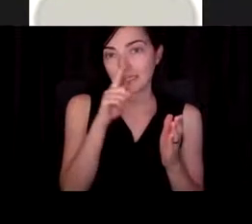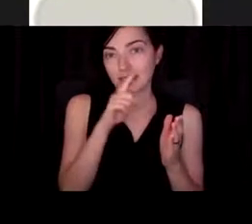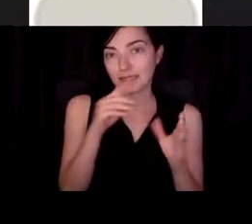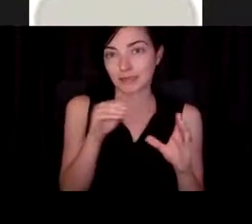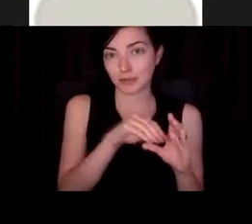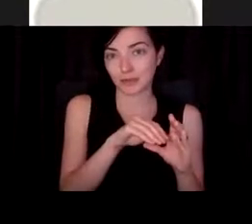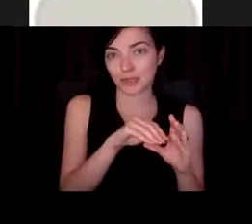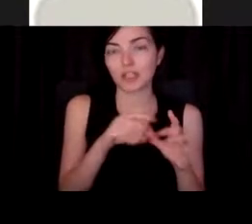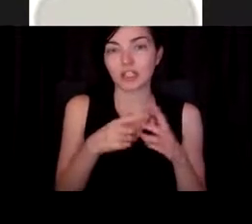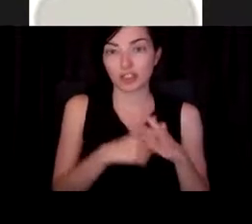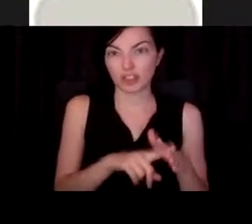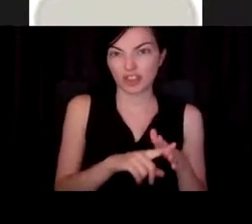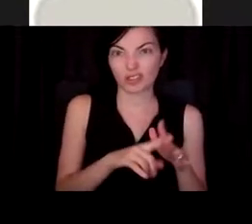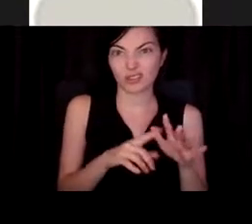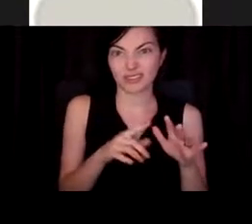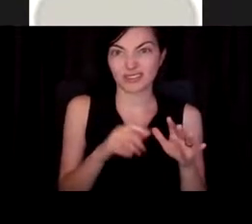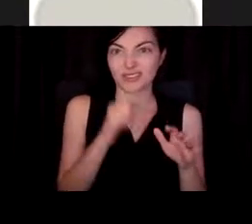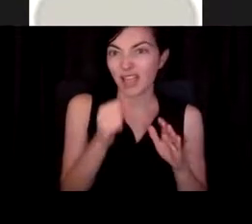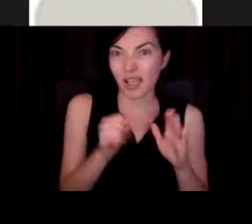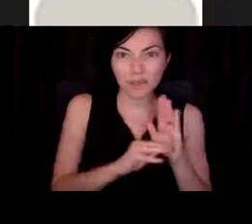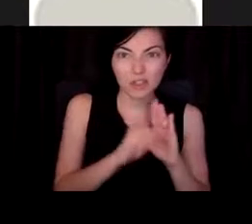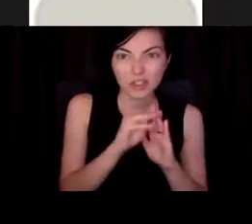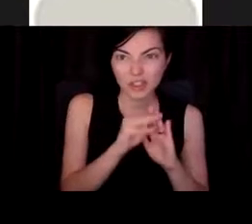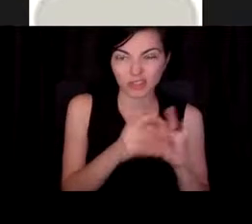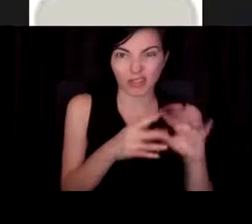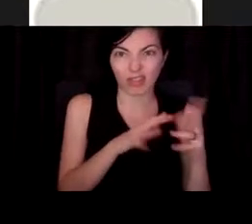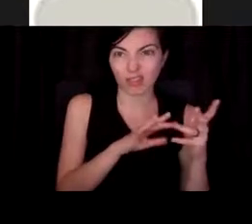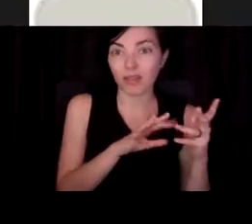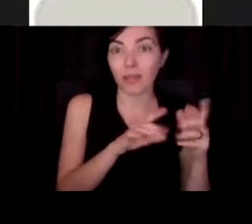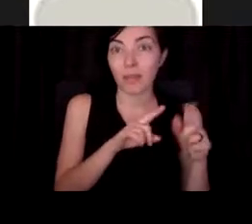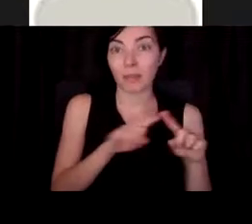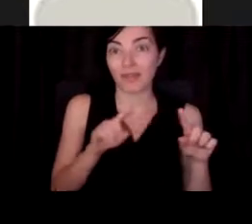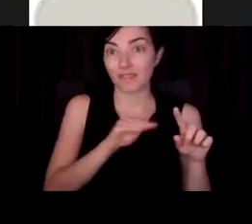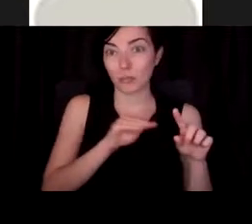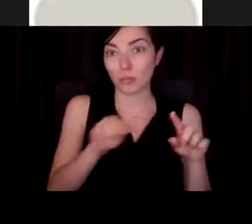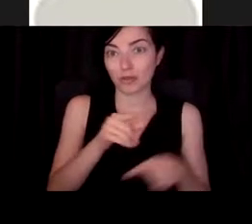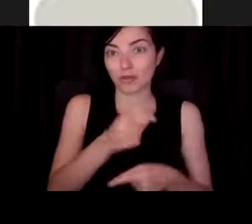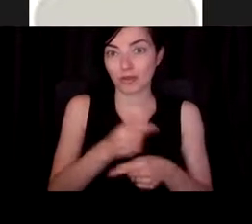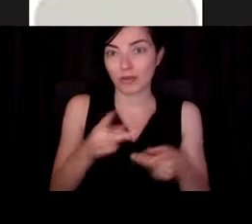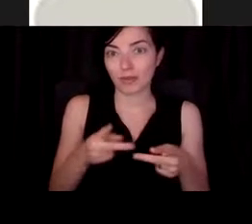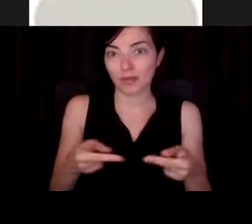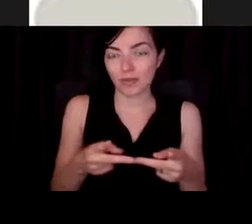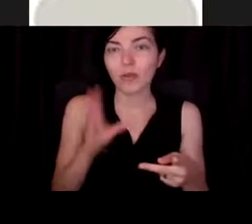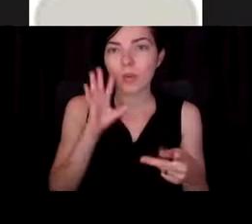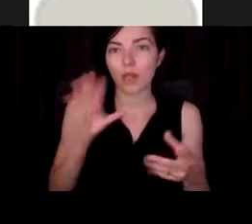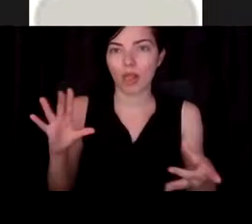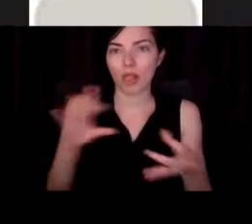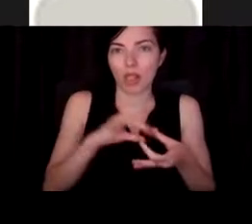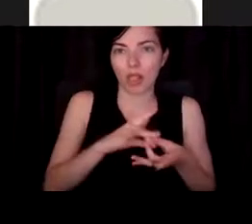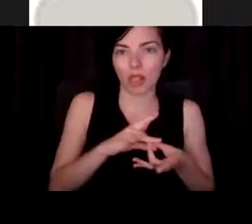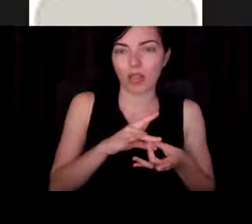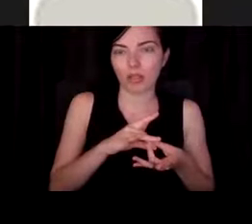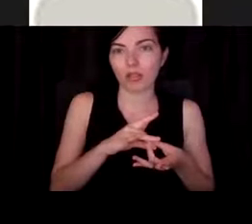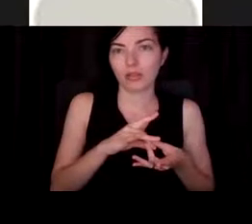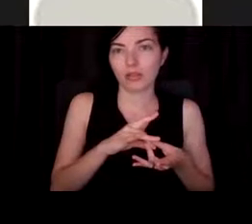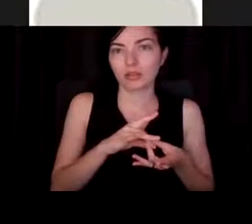disorganized, but if you put it into the right location, it will attach to the host vasculature